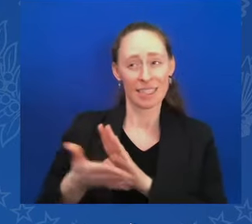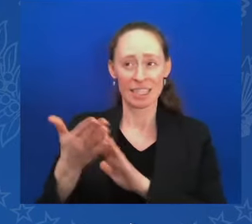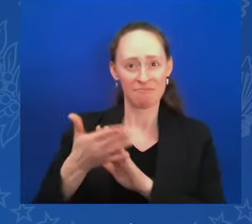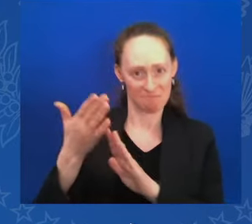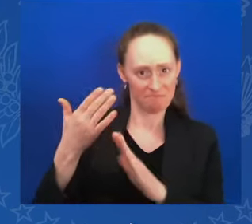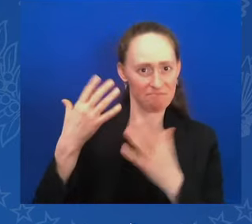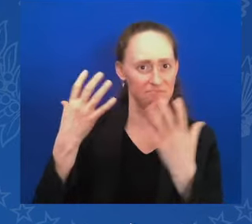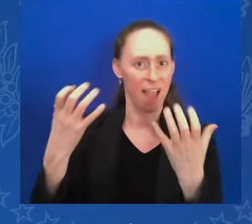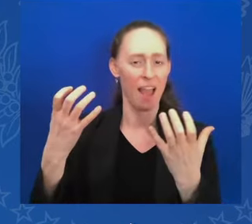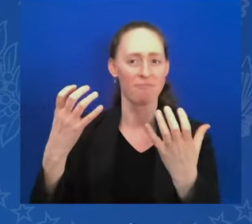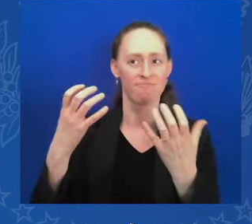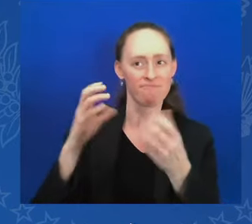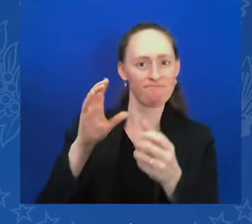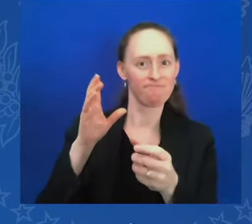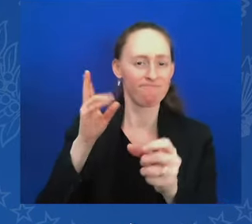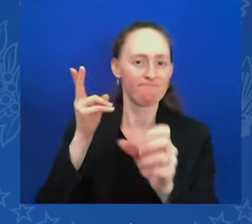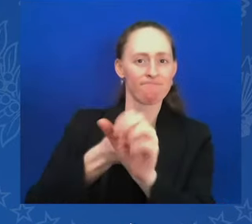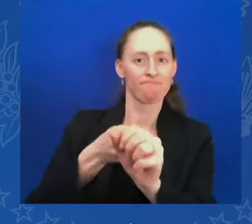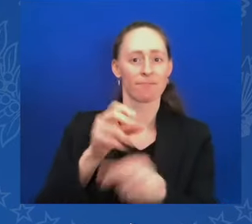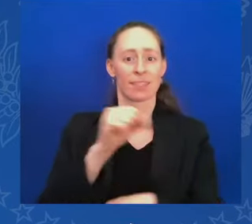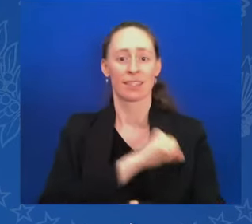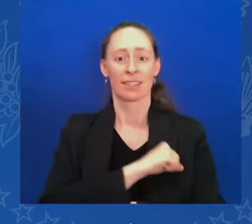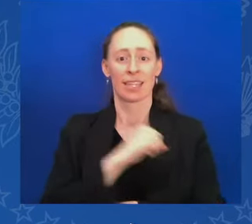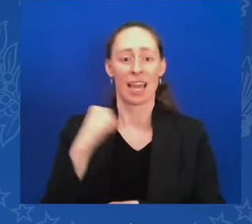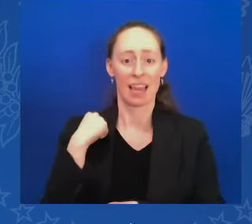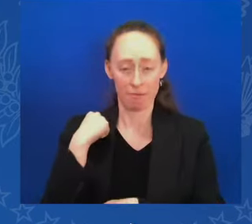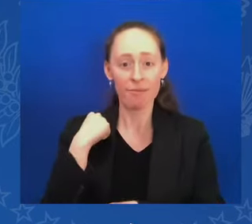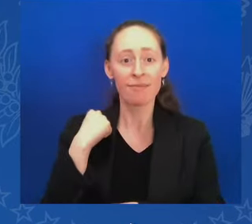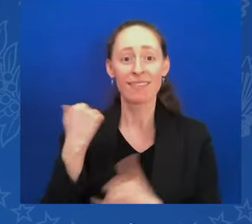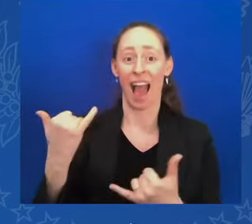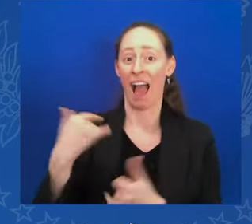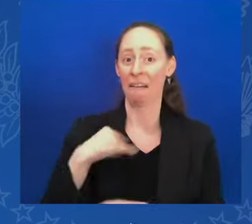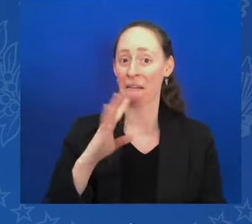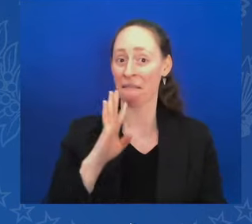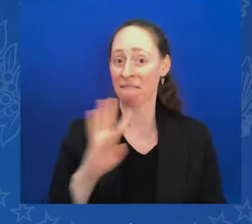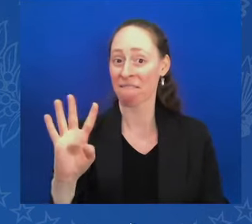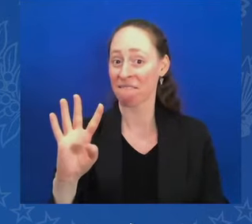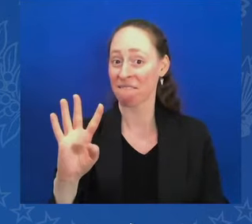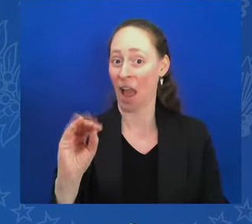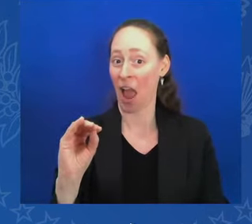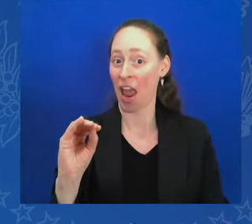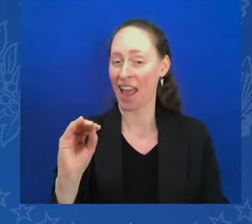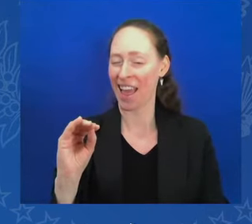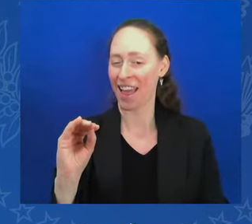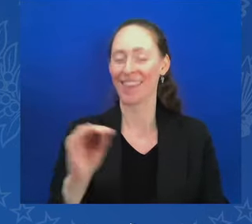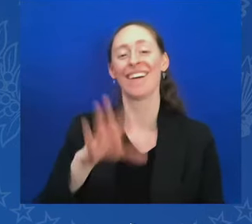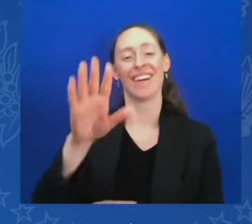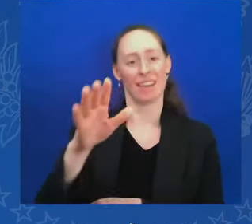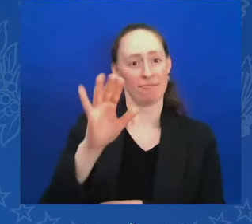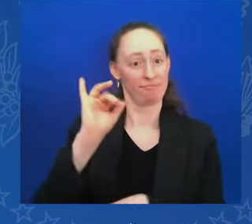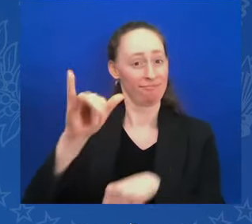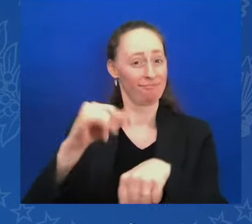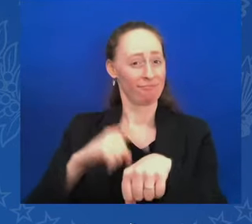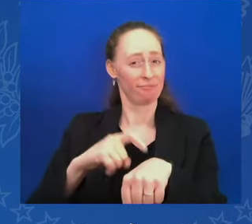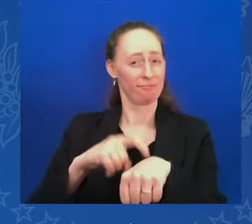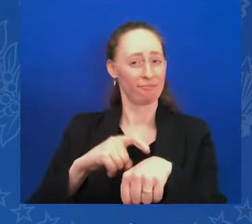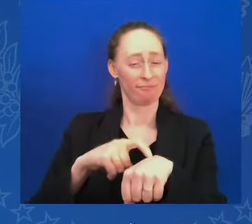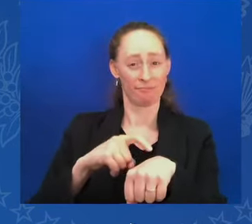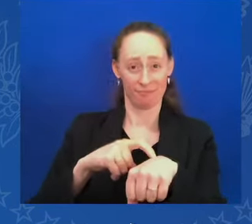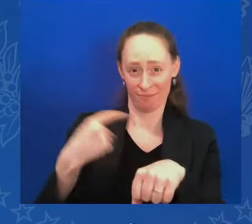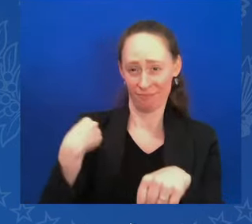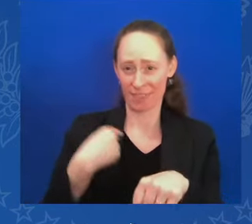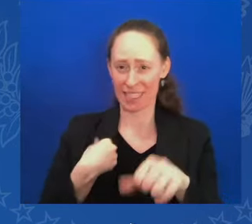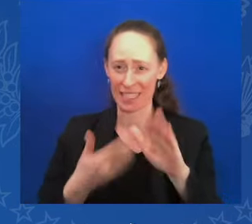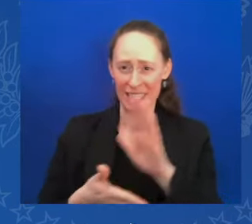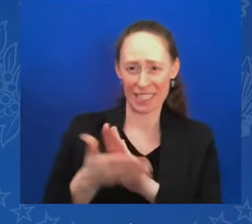,100 votes, is my sister Valerie, who's here, will tell you, managed my campaign. And as we're, you always